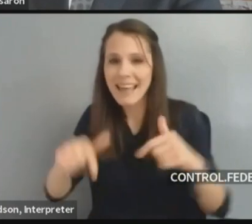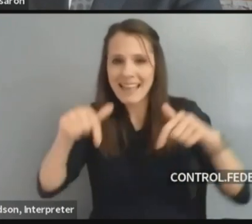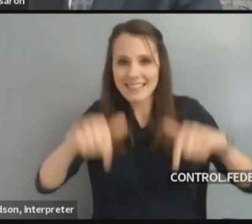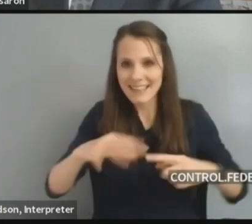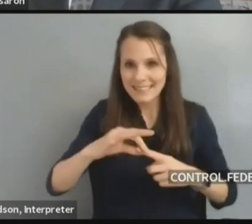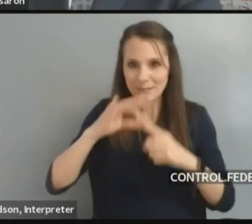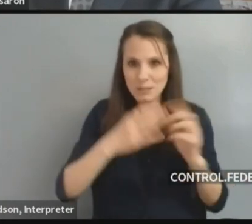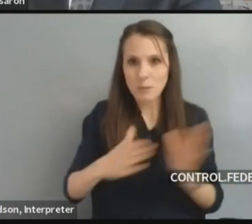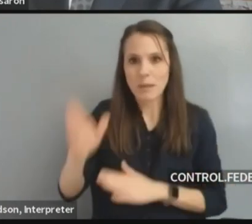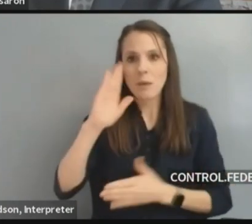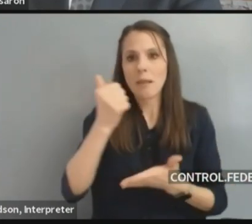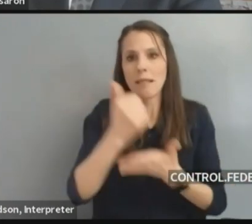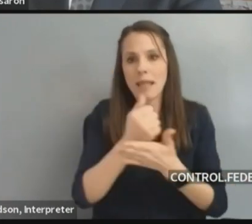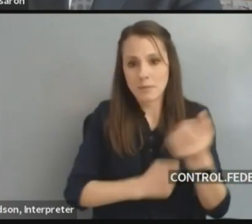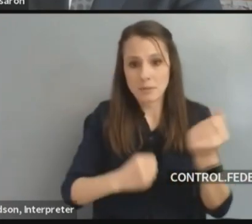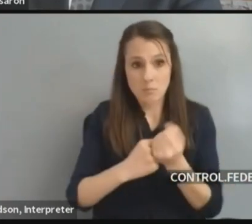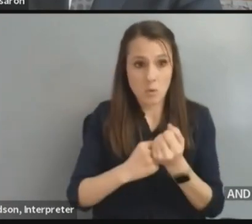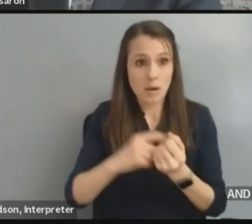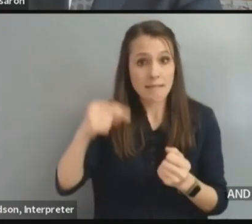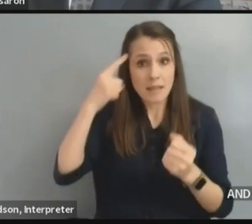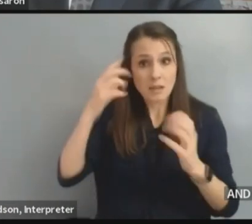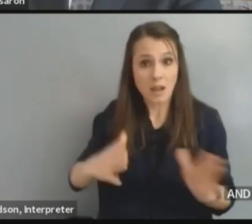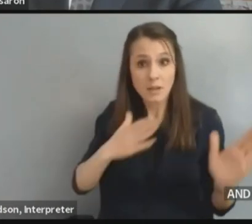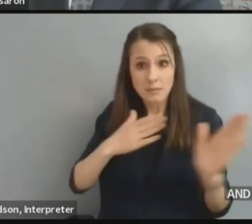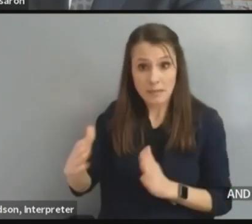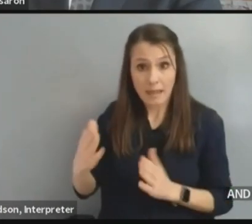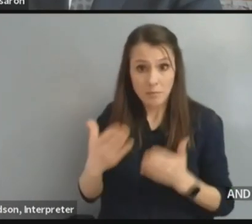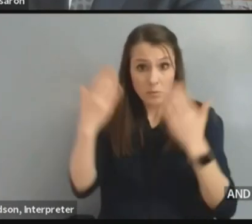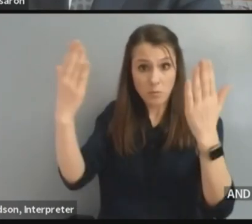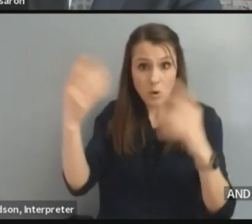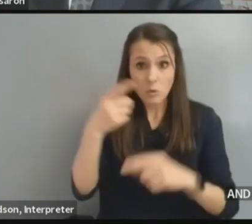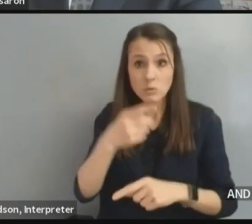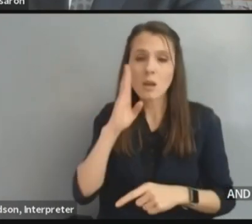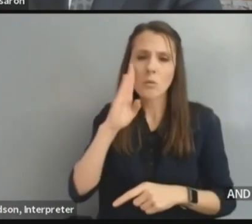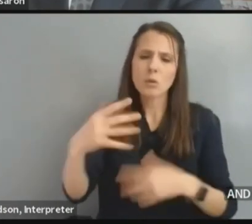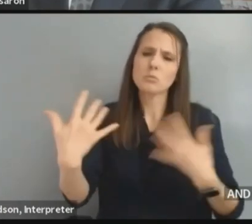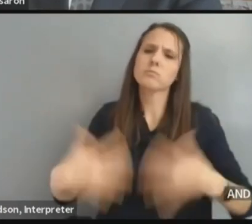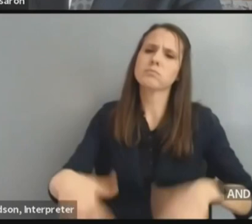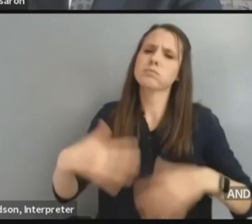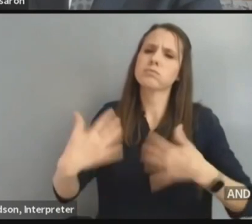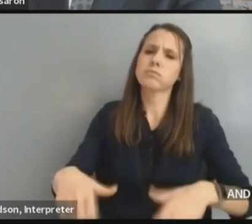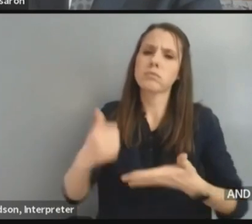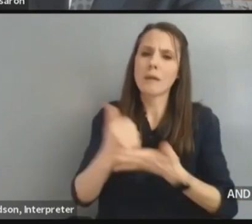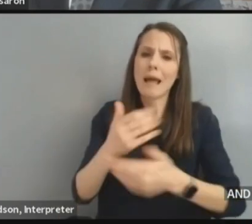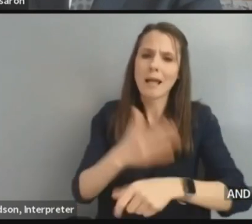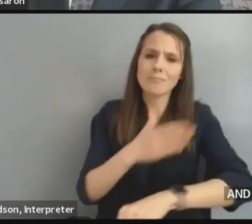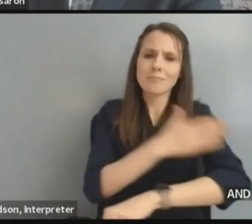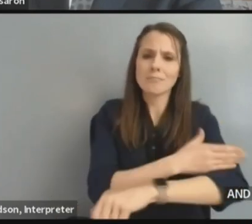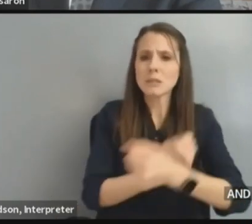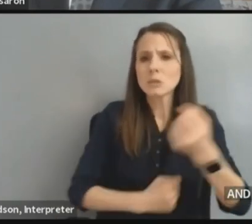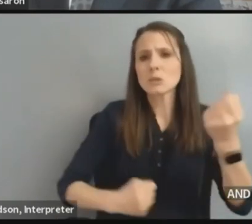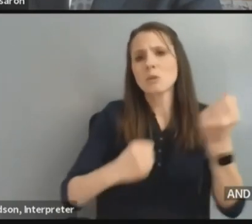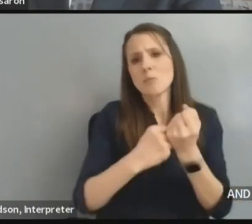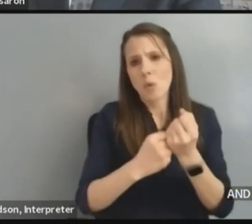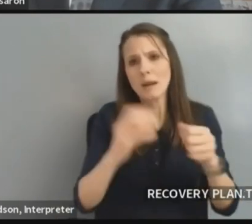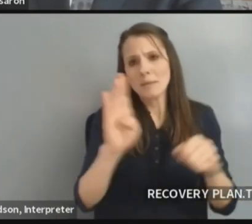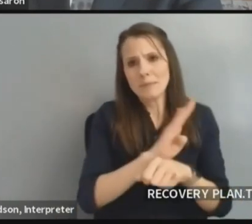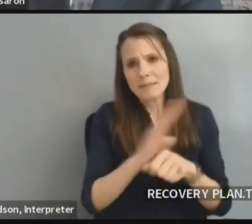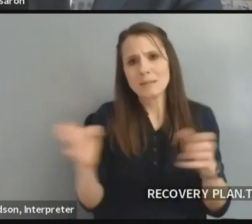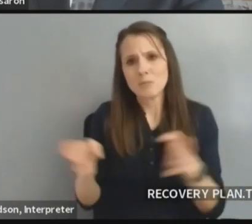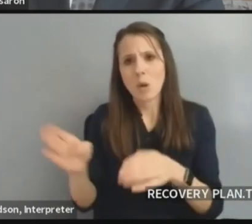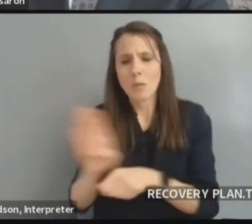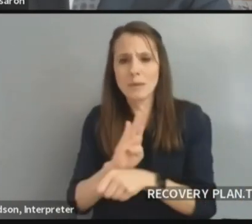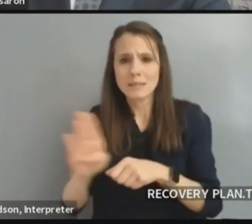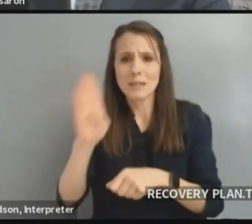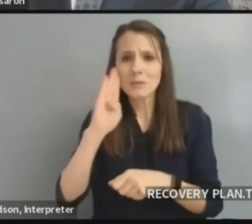The programs and initiatives Governor Whitmer has proposed in this plan will go a long way to providing the support needed to restore Michigan's economy.